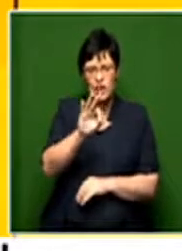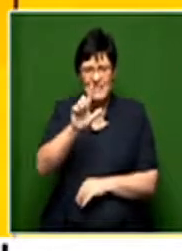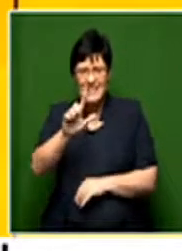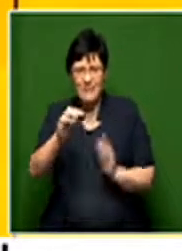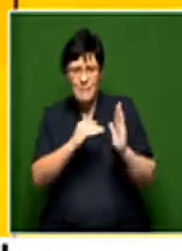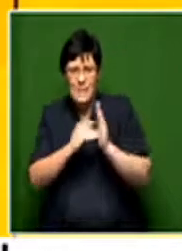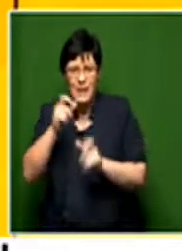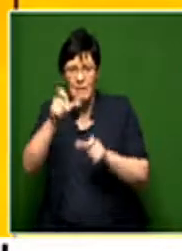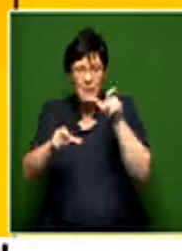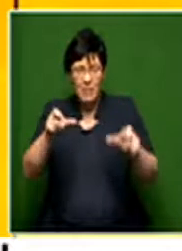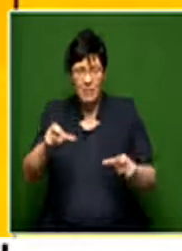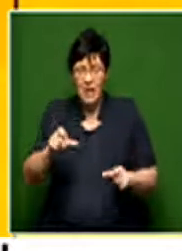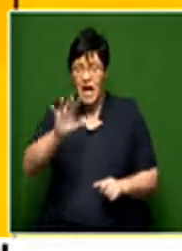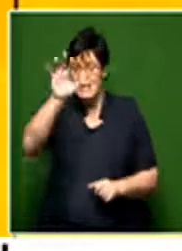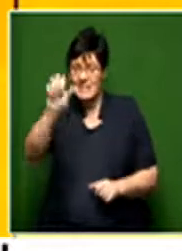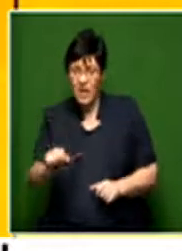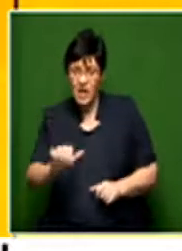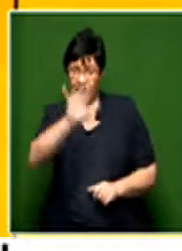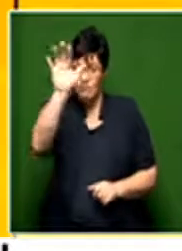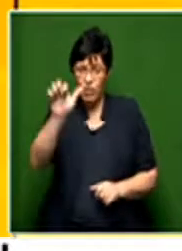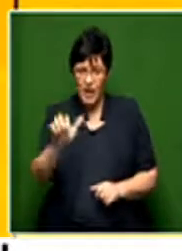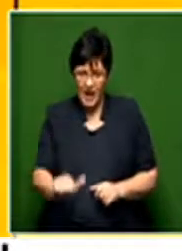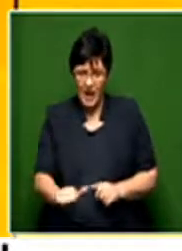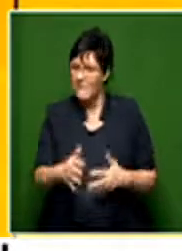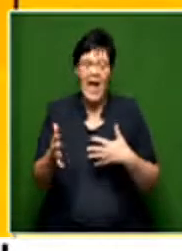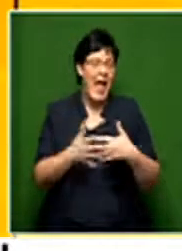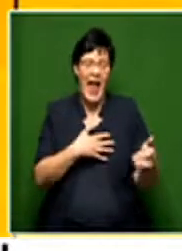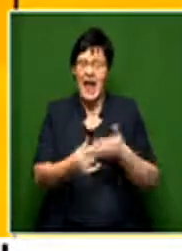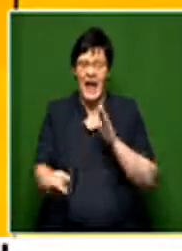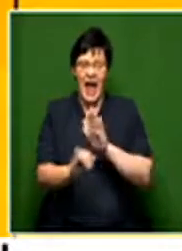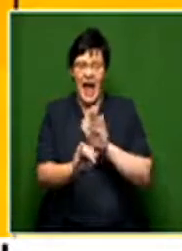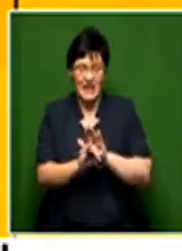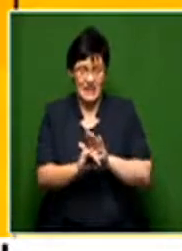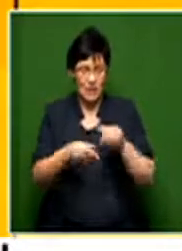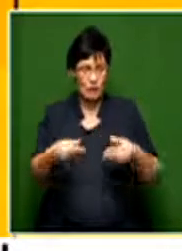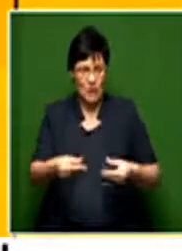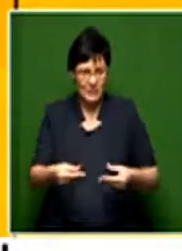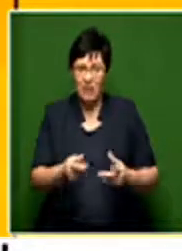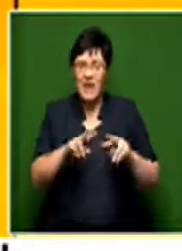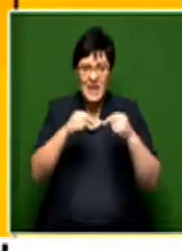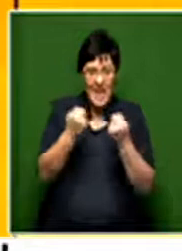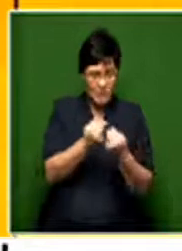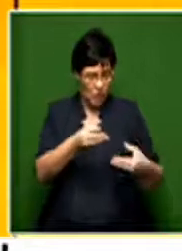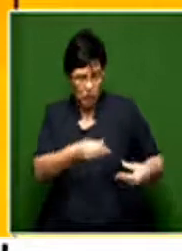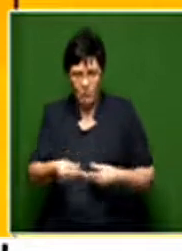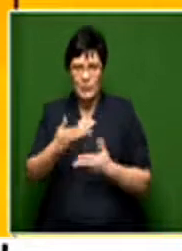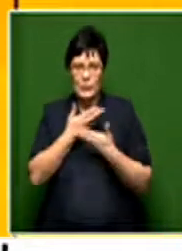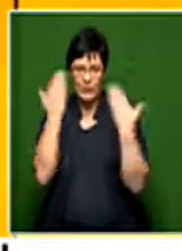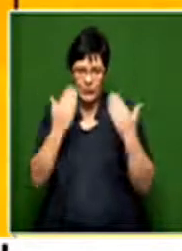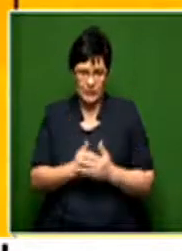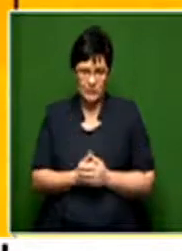million people in the southern African region lack any form of identity and nationality documents.